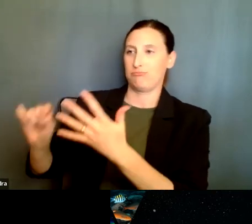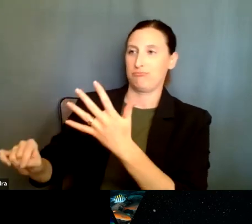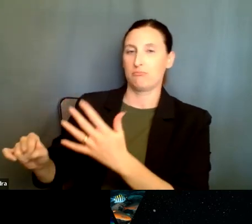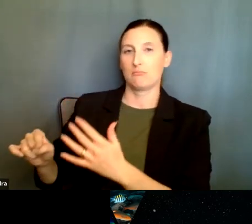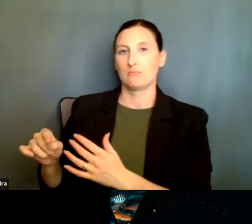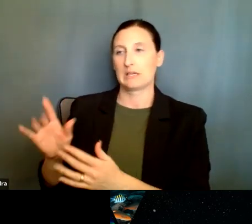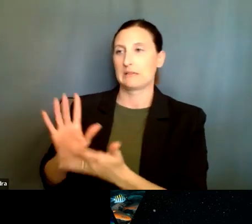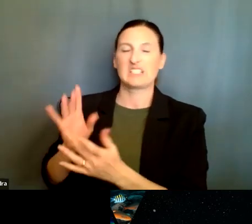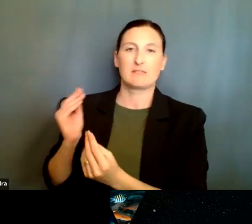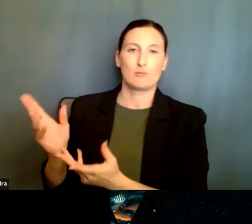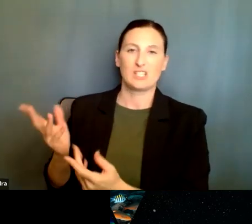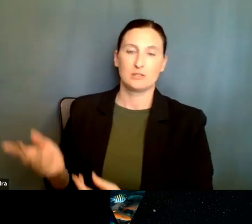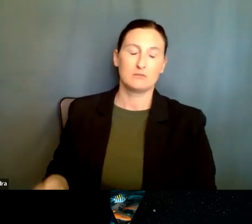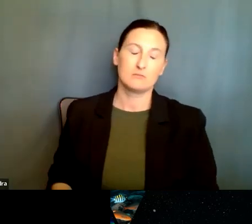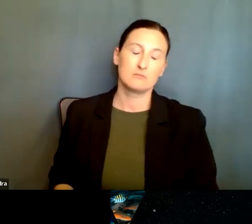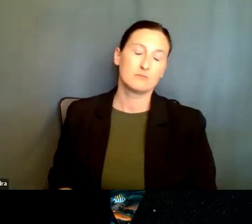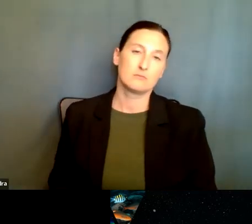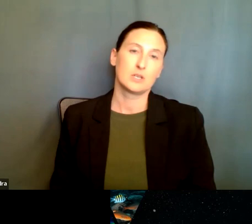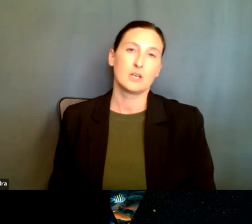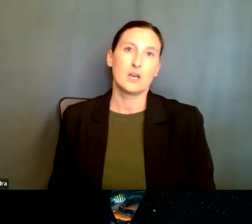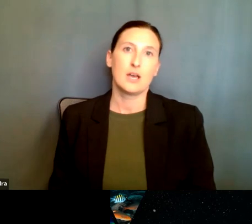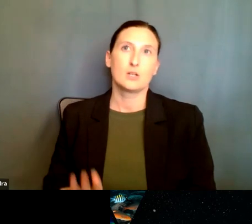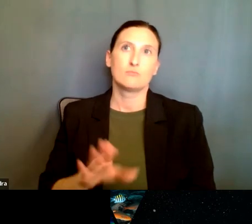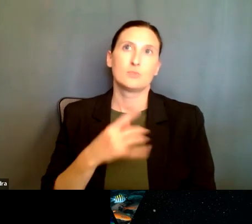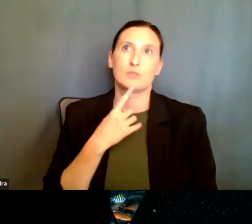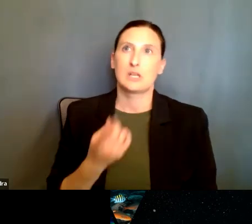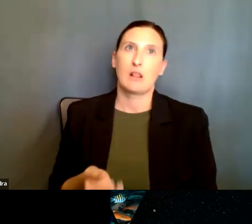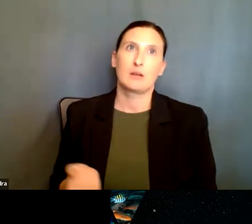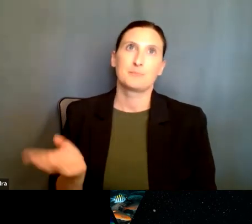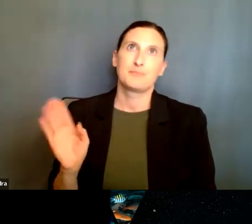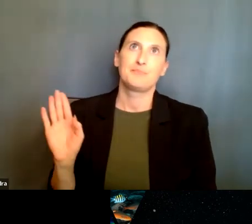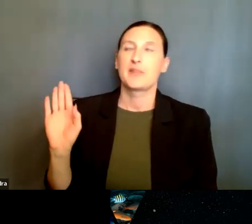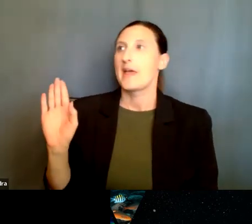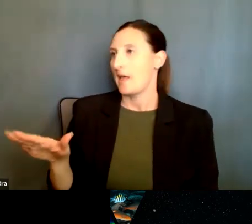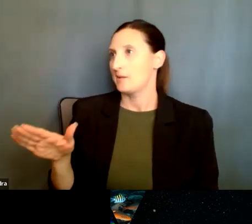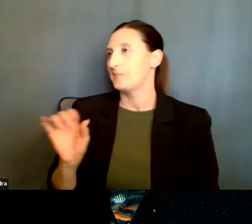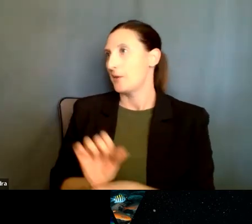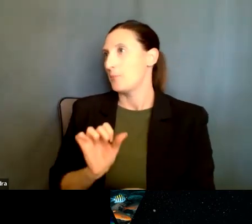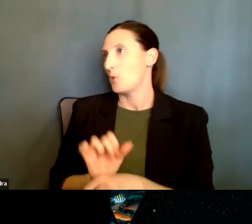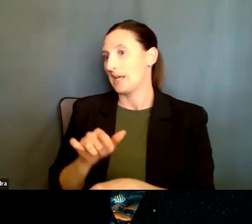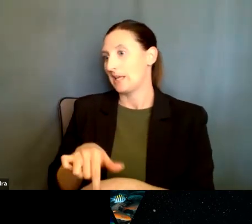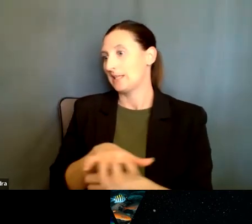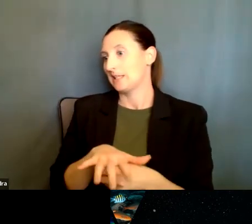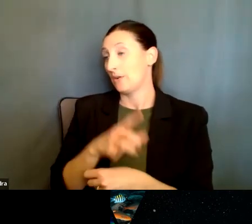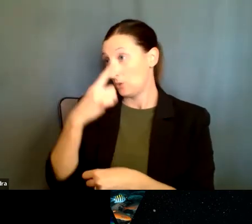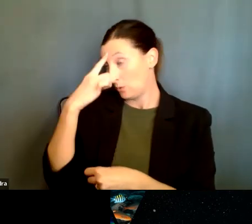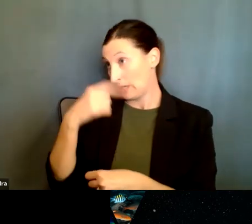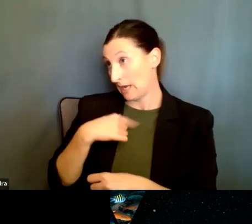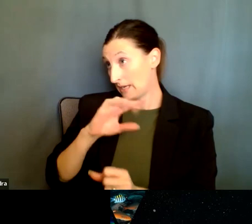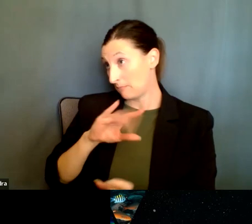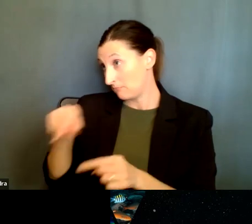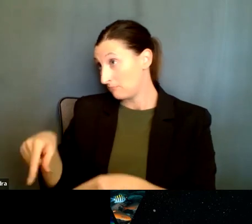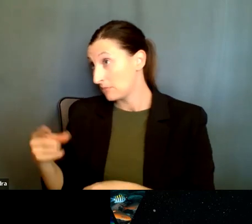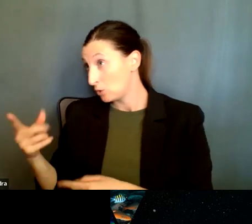they provide there. And, uh, and, and say, Hey, I, I'm working in this area. I think I can help here. Uh, would you be